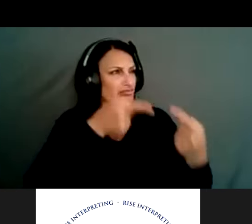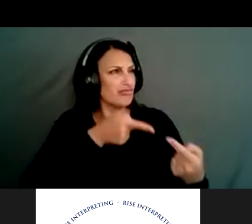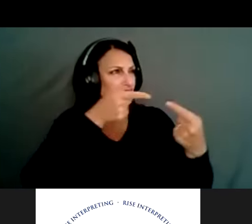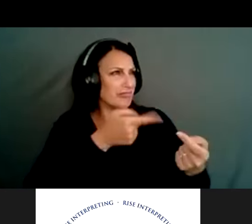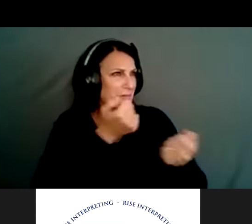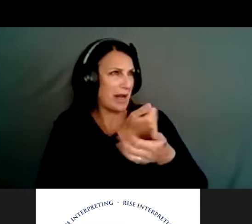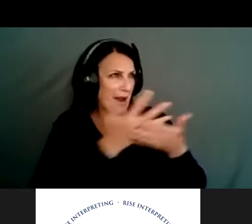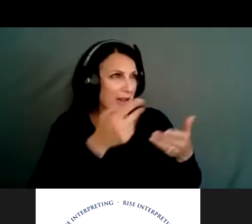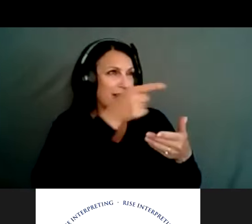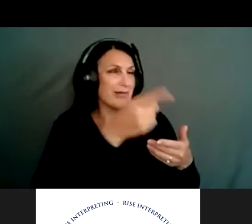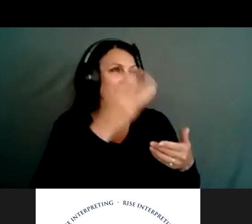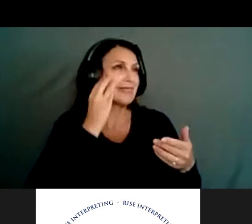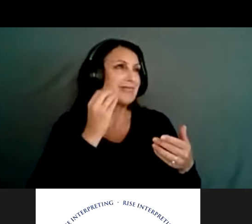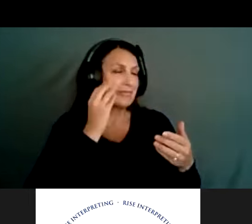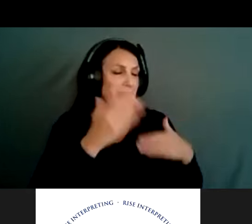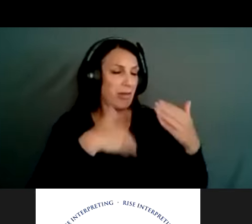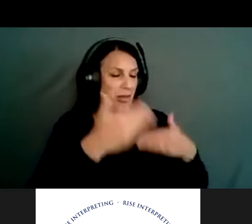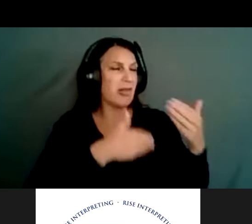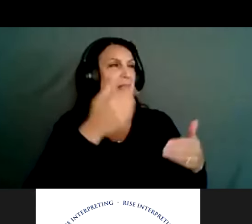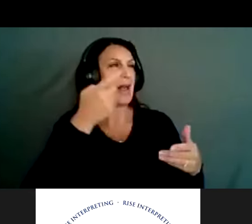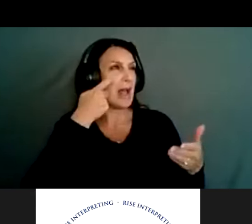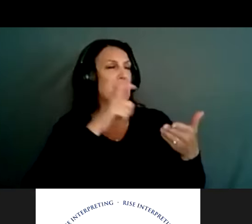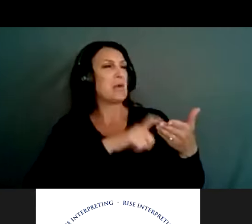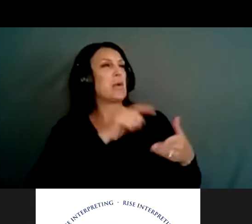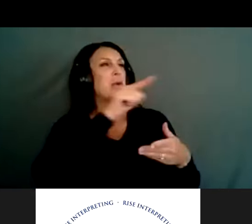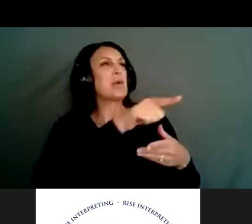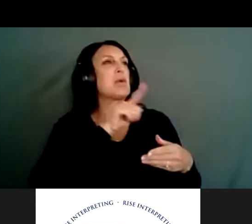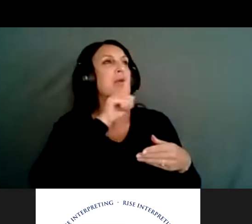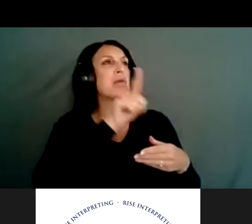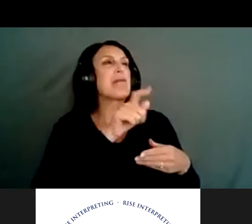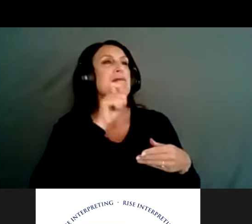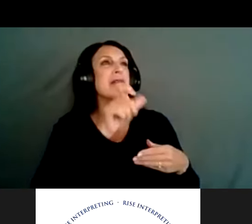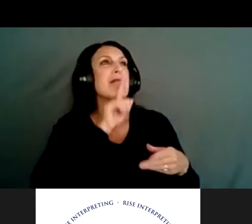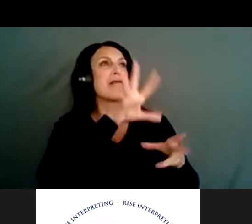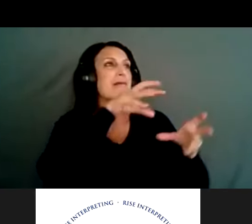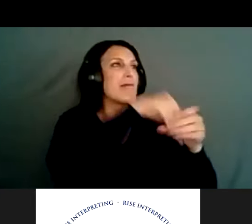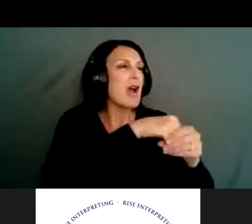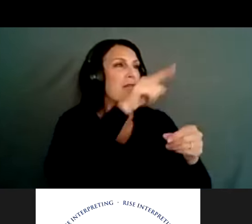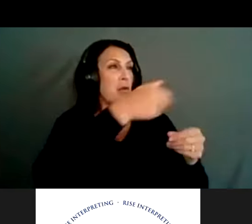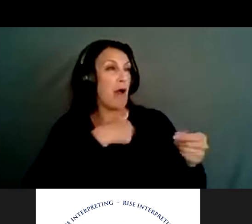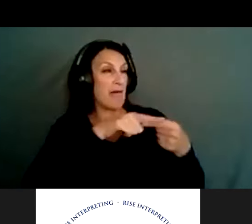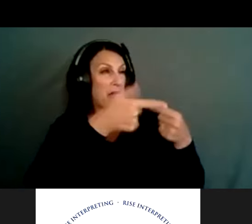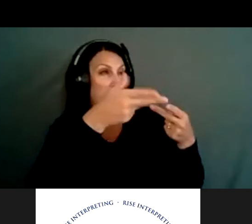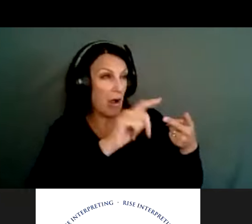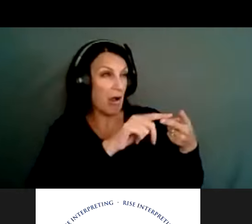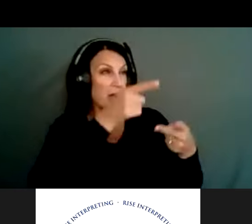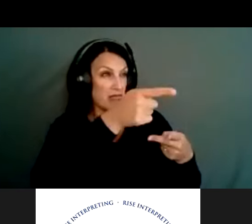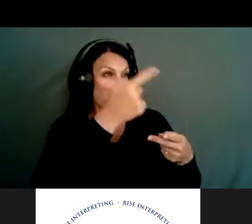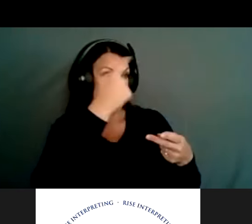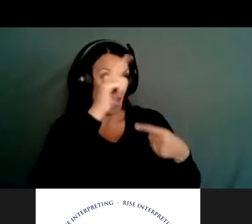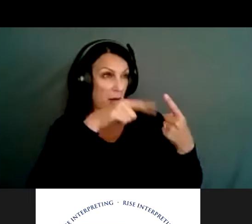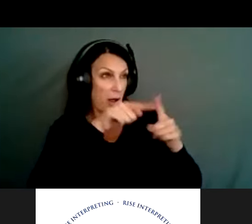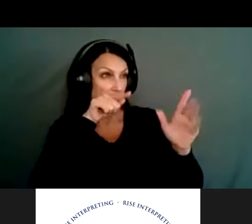you've been going through. I noticed you've been pulling back, withdrawing. I also know you have access to a firearm. Are you having thoughts of suicide?